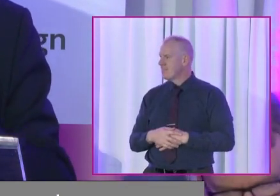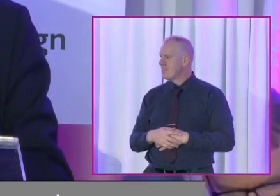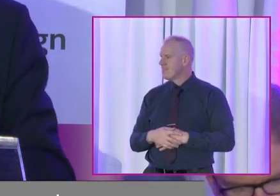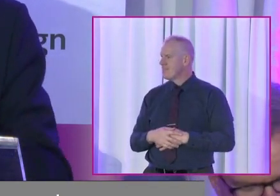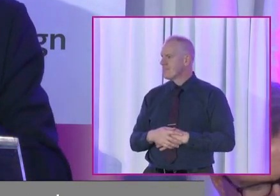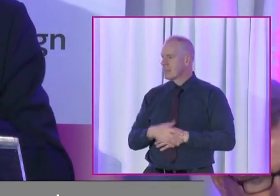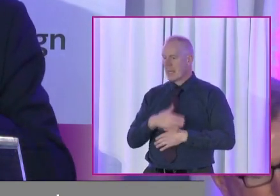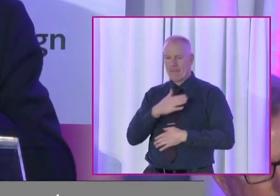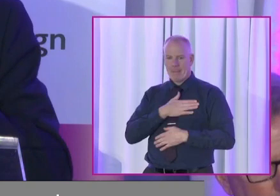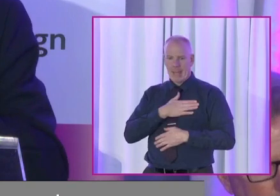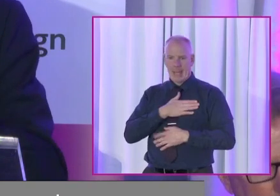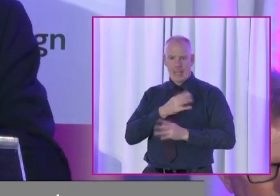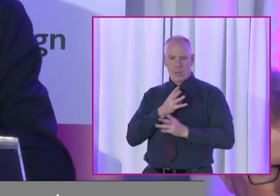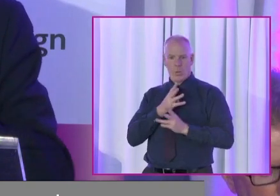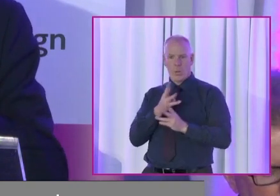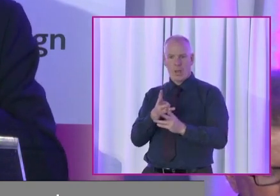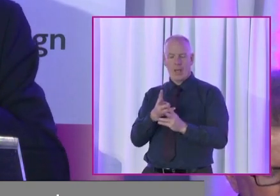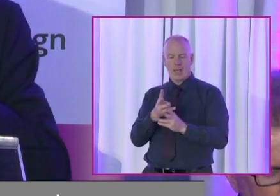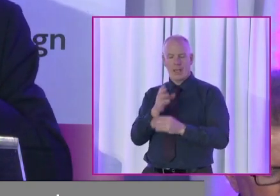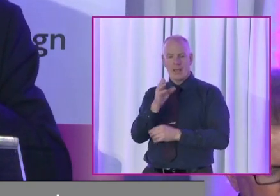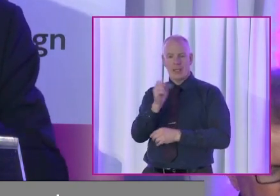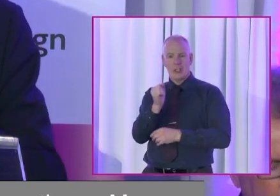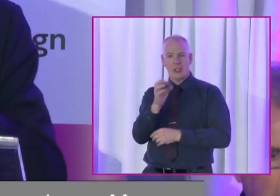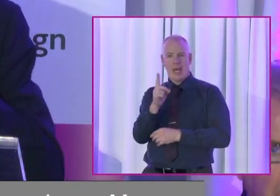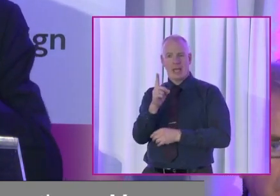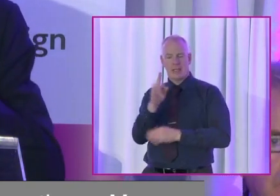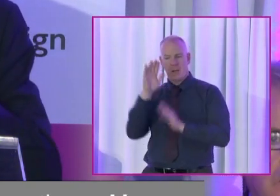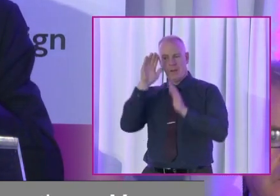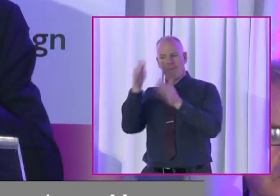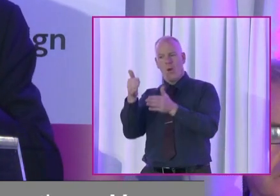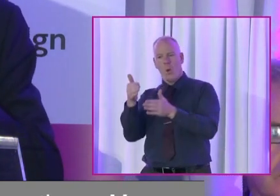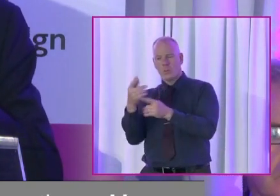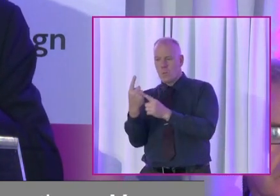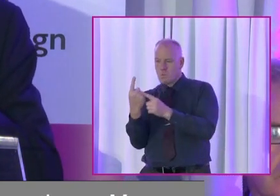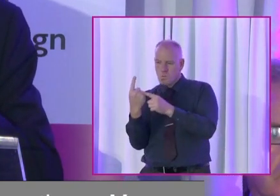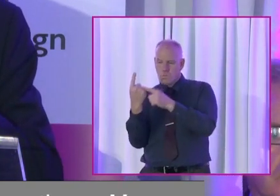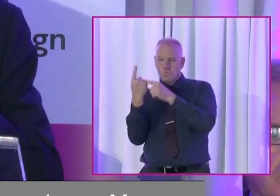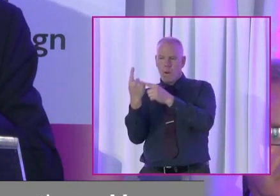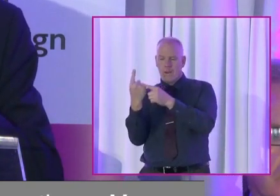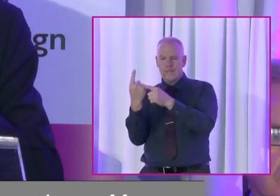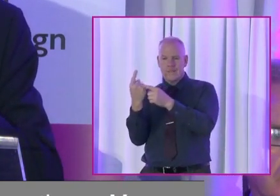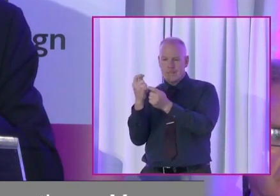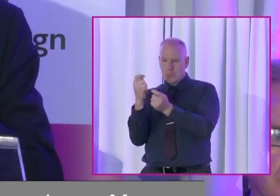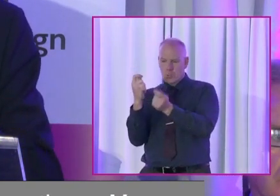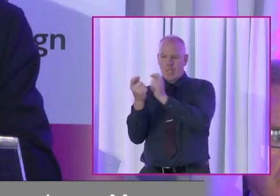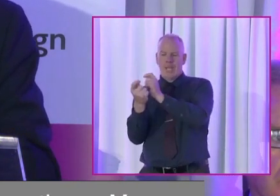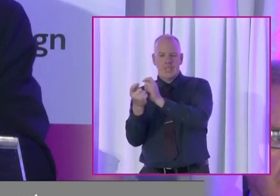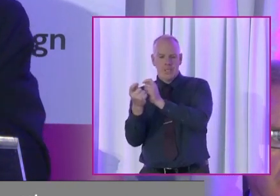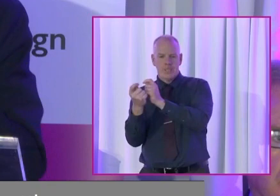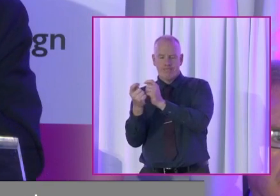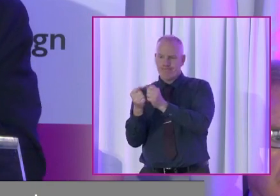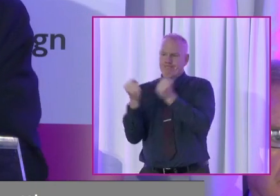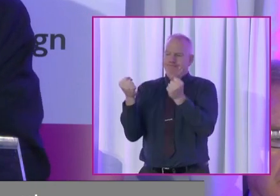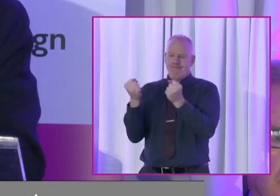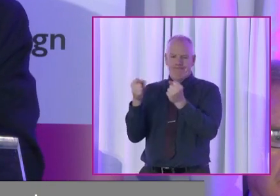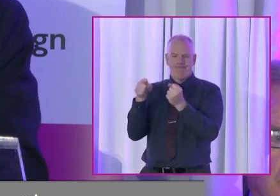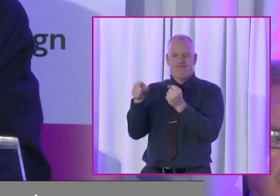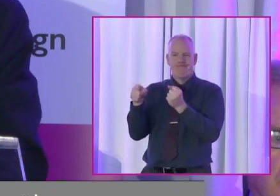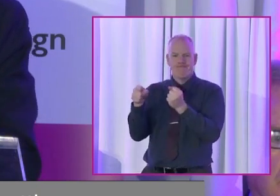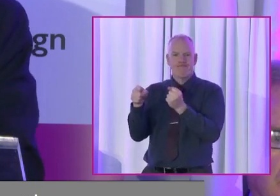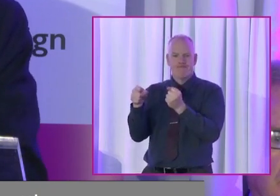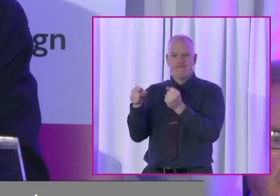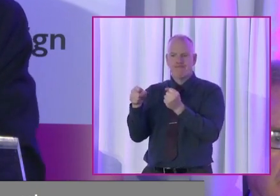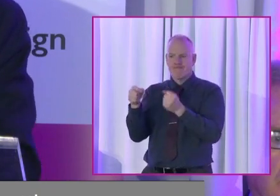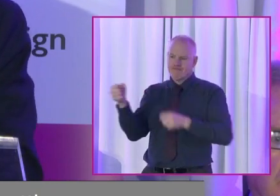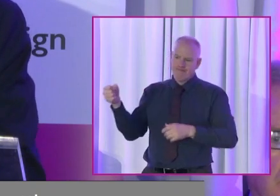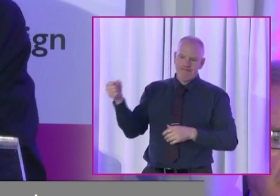My approach in the Shannad was to focus on getting a substantive change made, which was get the